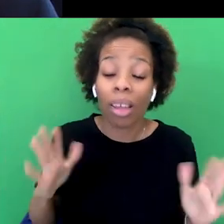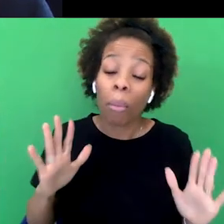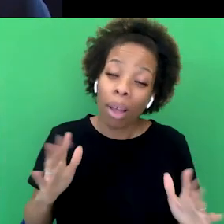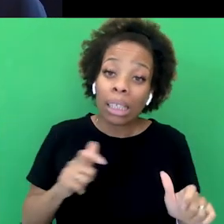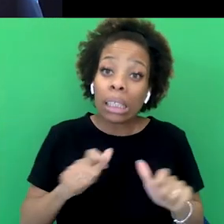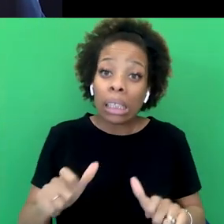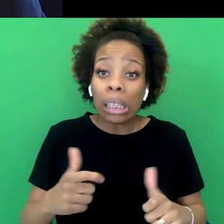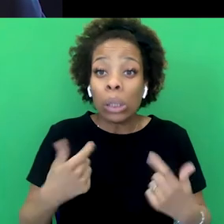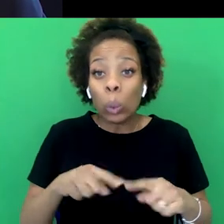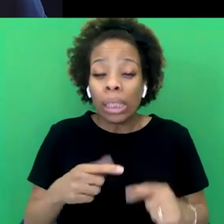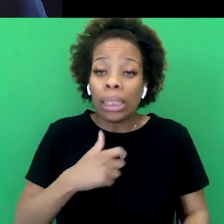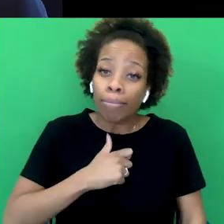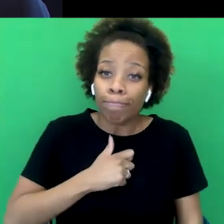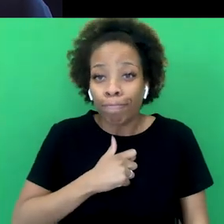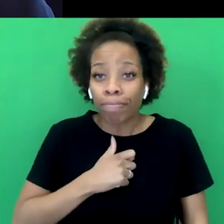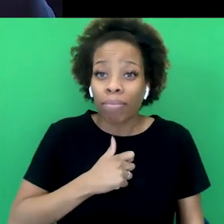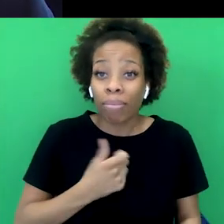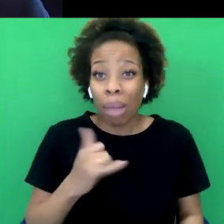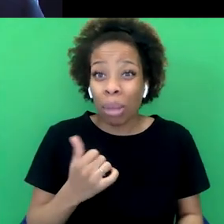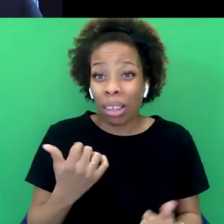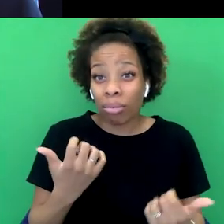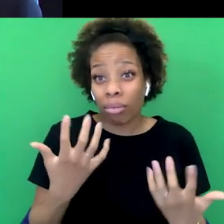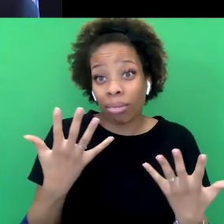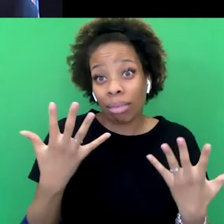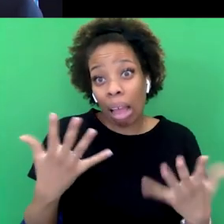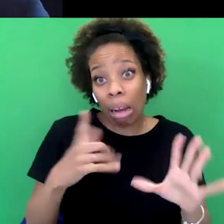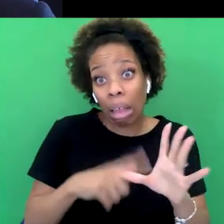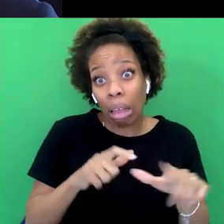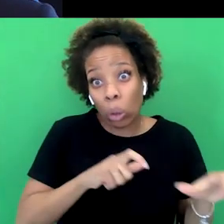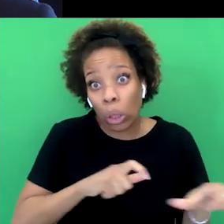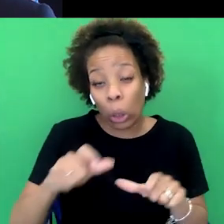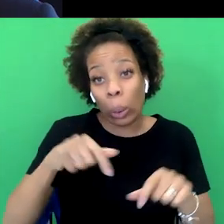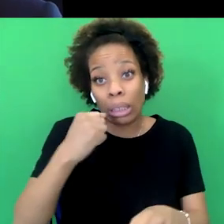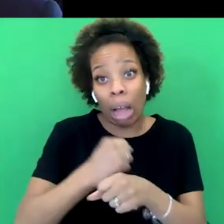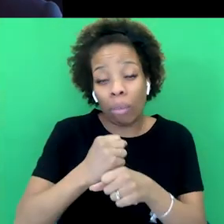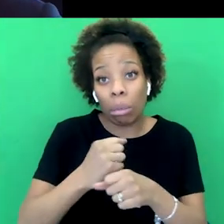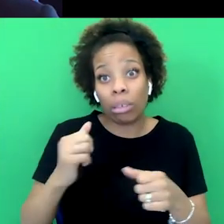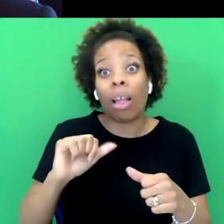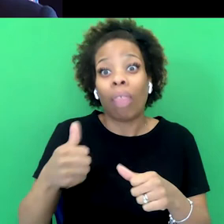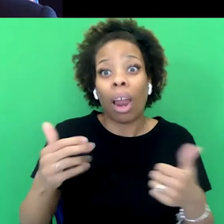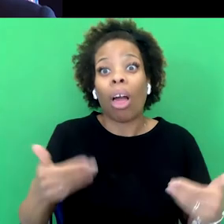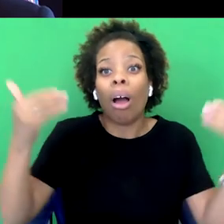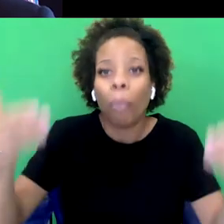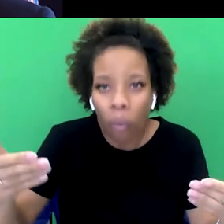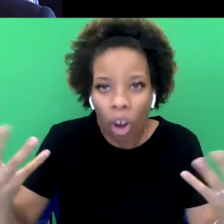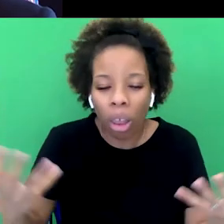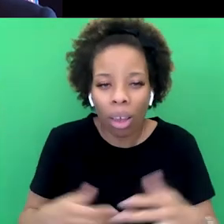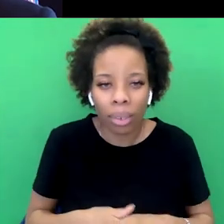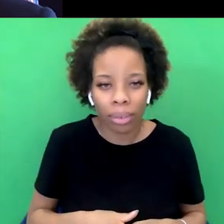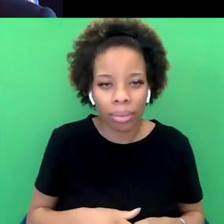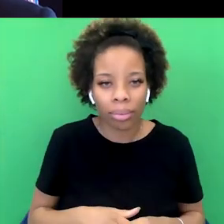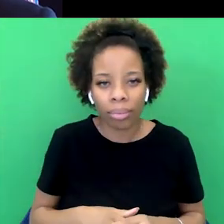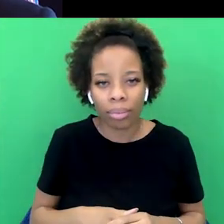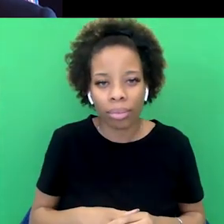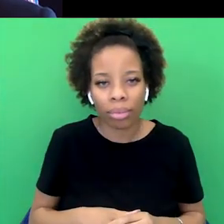we've got probably another decade of this government. Well, what be interesting is to see how much, how effective that kind